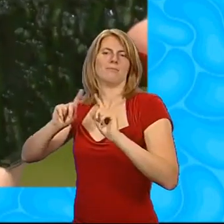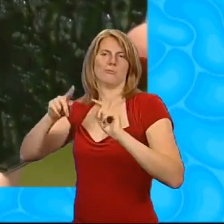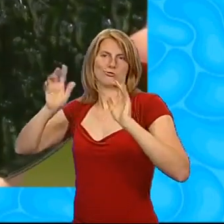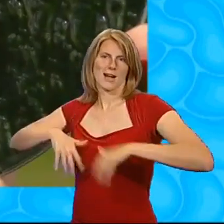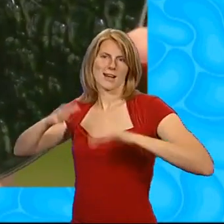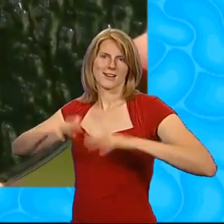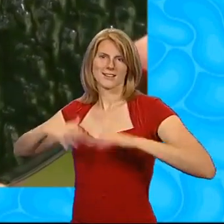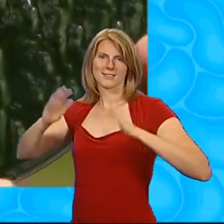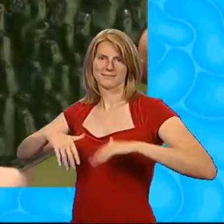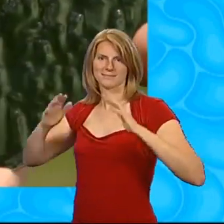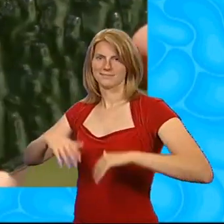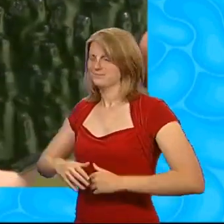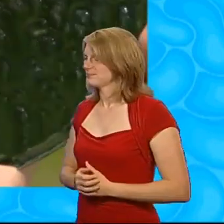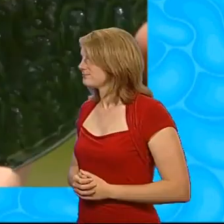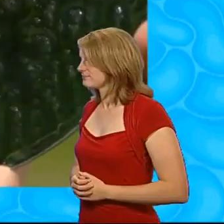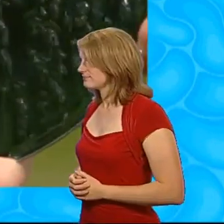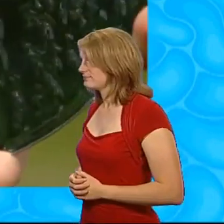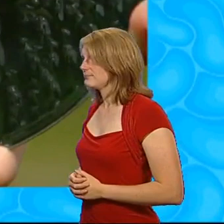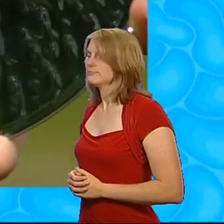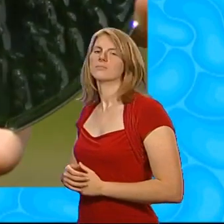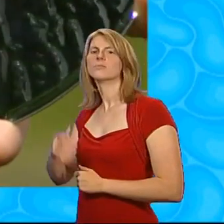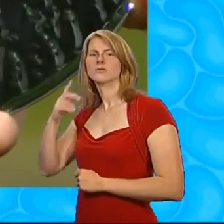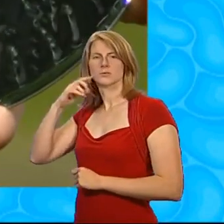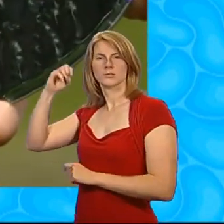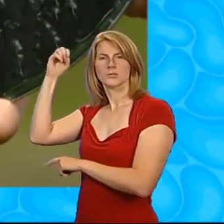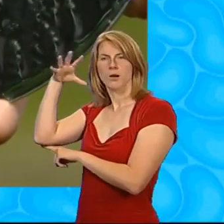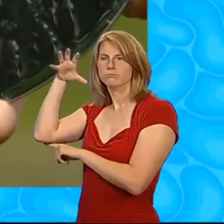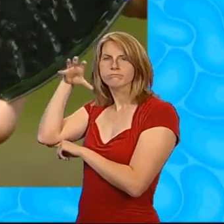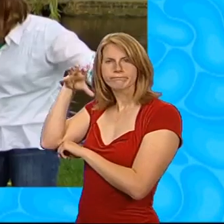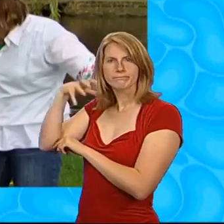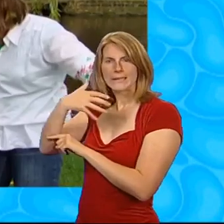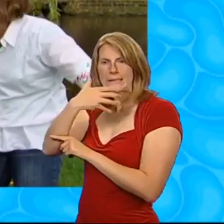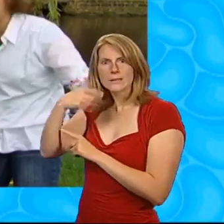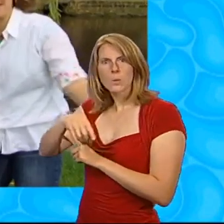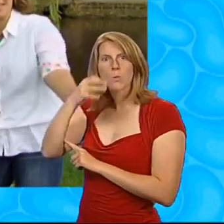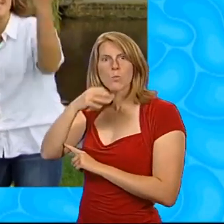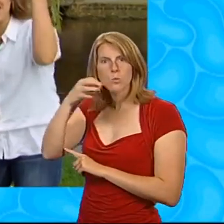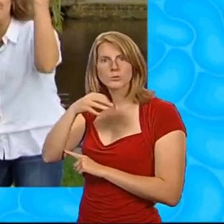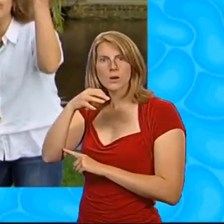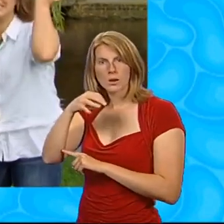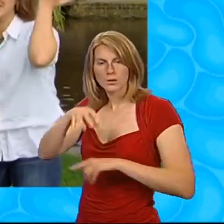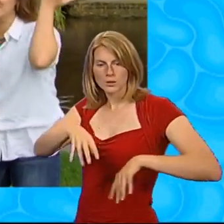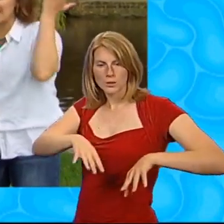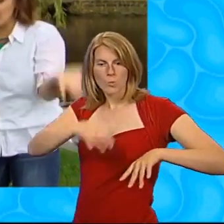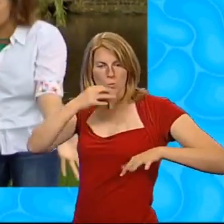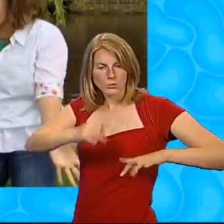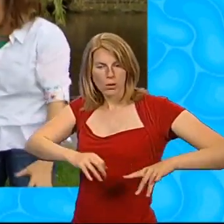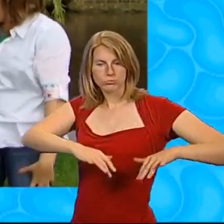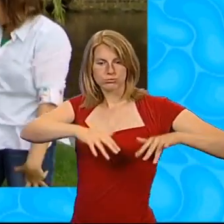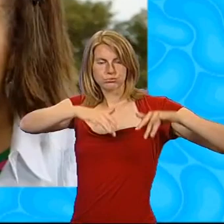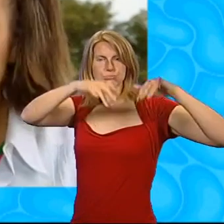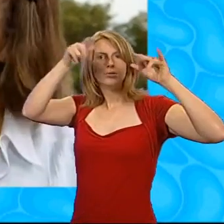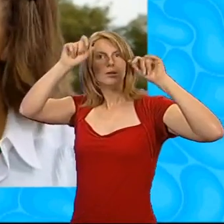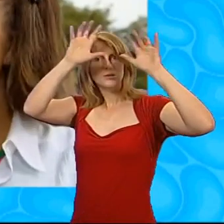to fall as rain. And then it all starts again. The sun keeps heating the water, the water keeps making the clouds, the clouds keep making the